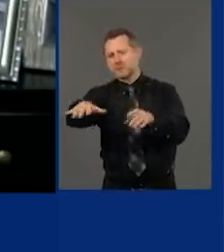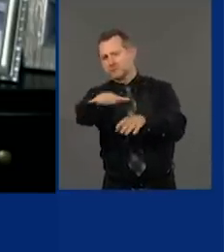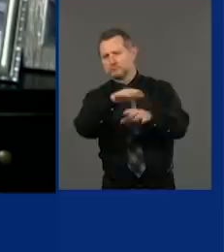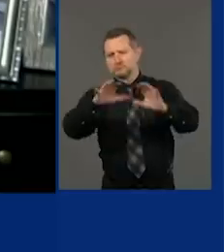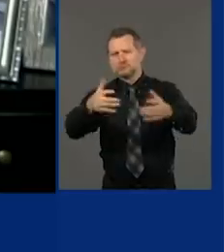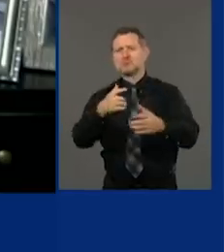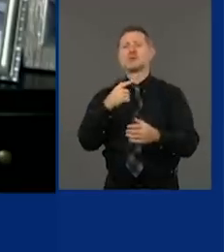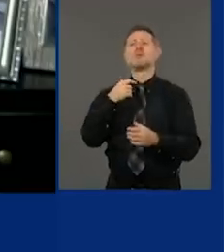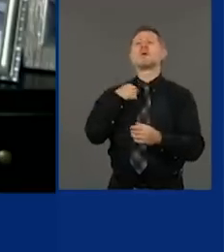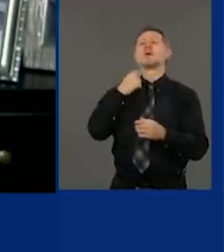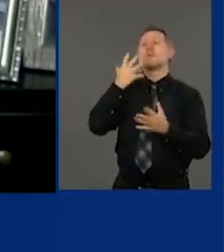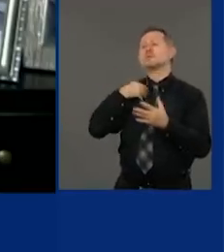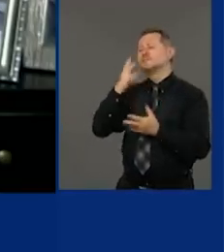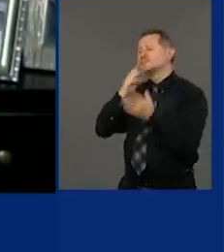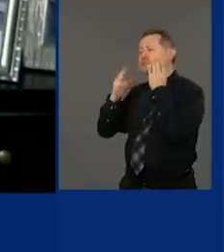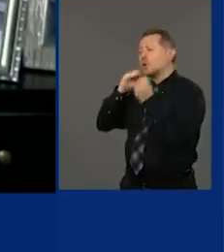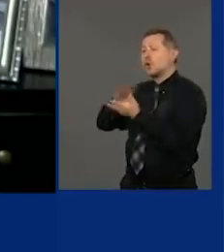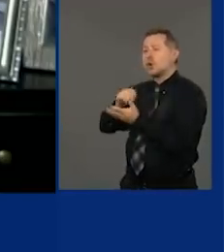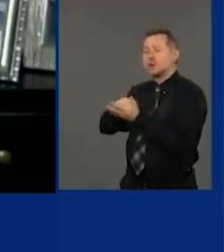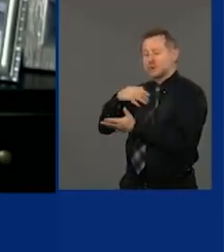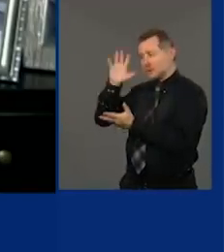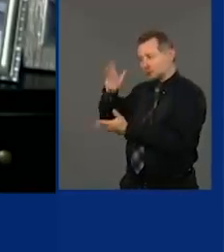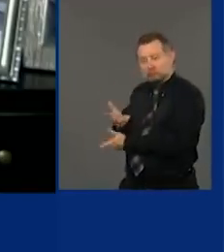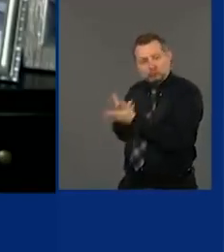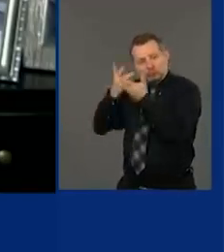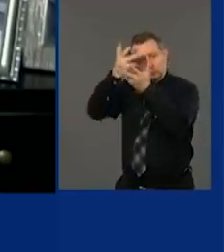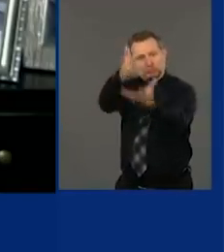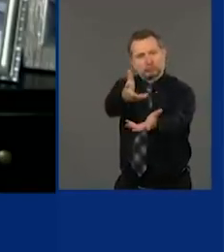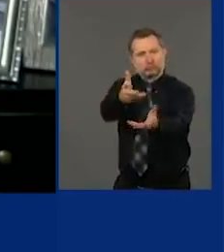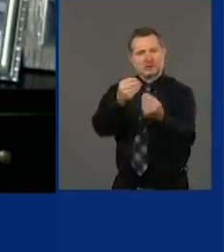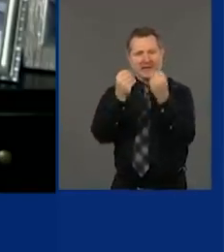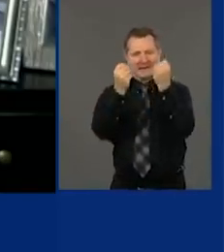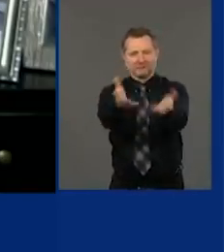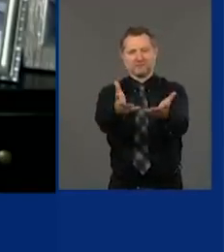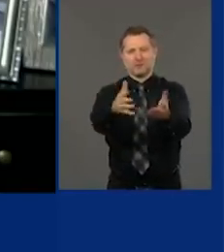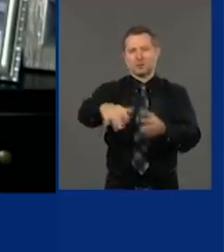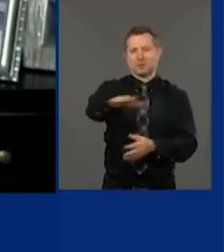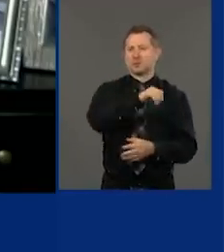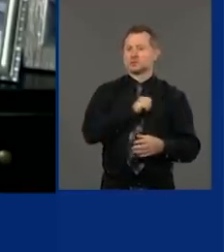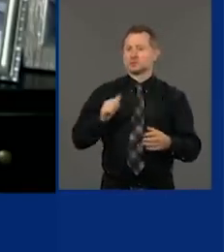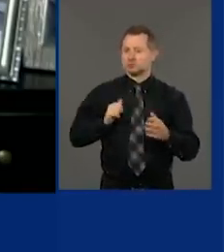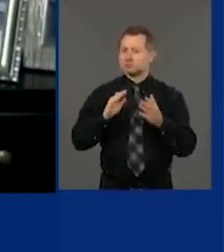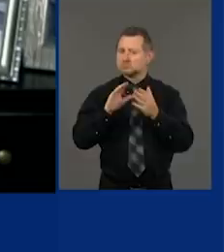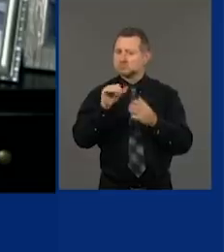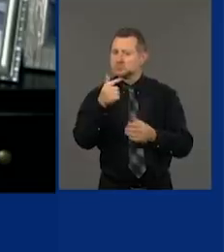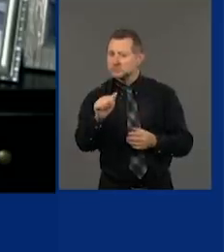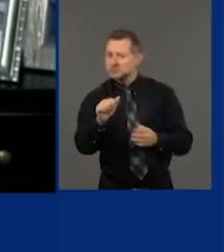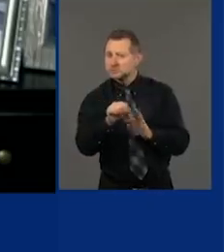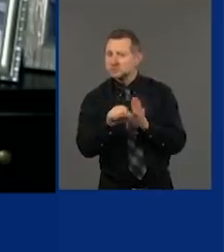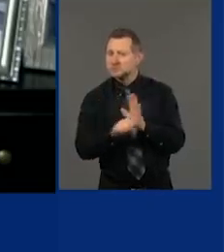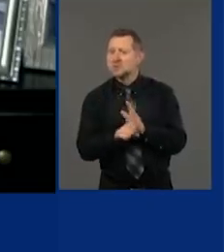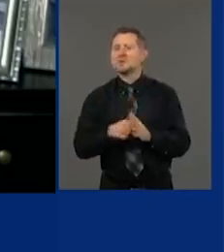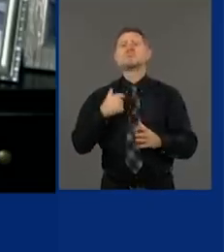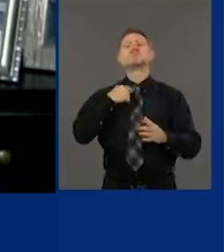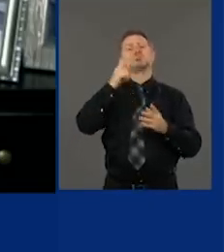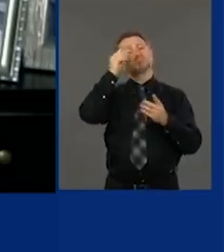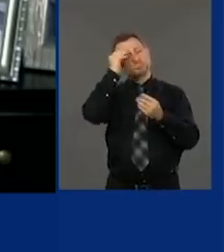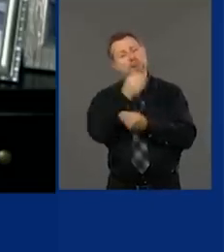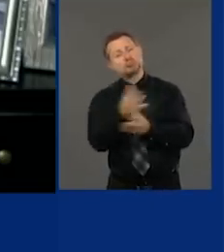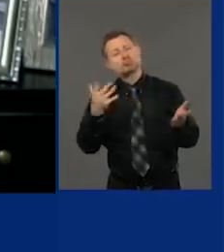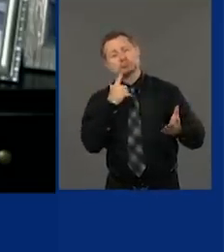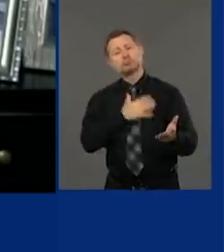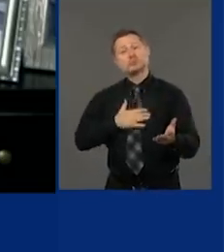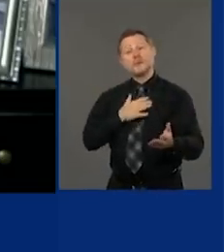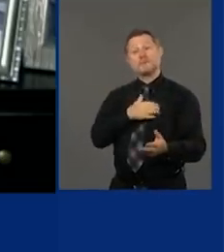whatever we can share, we will do. In the meantime, send my regards to the former mayor